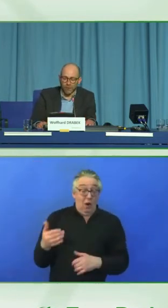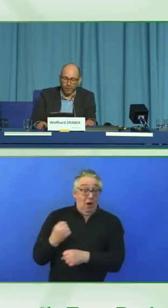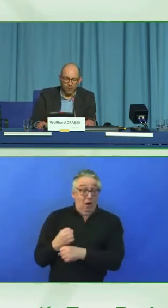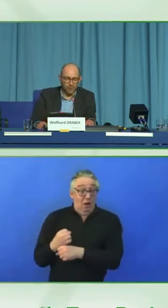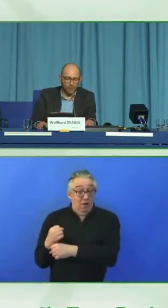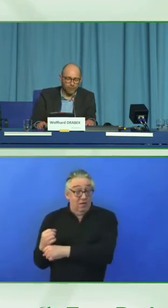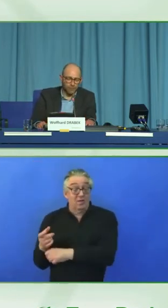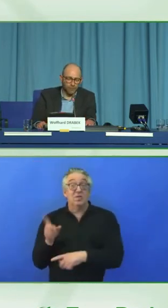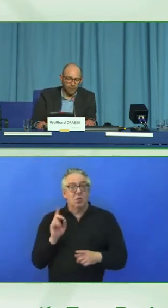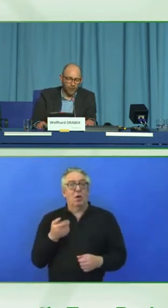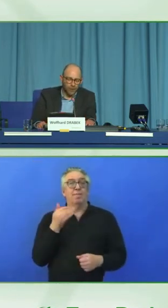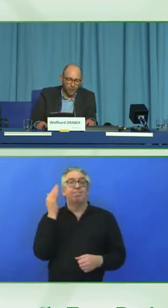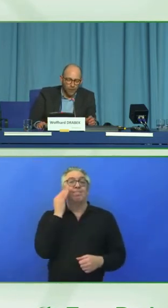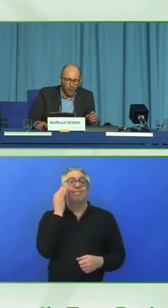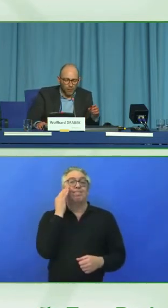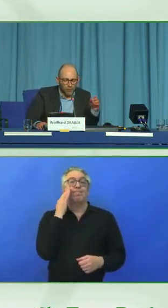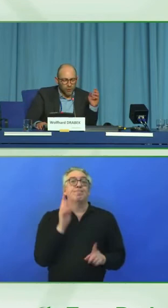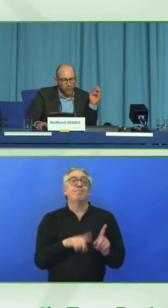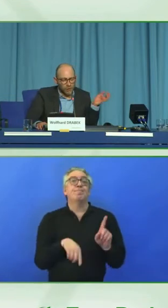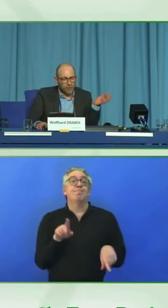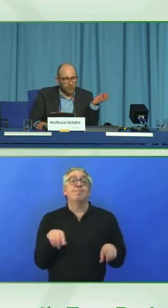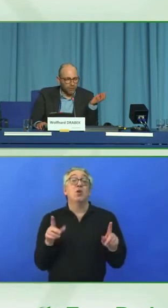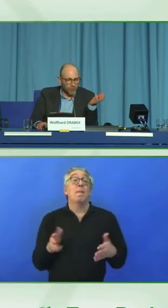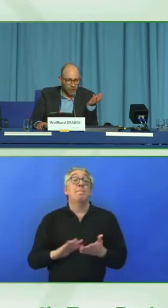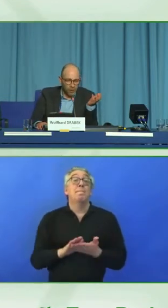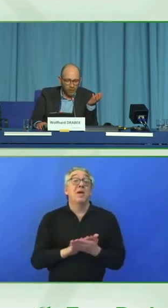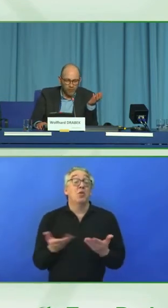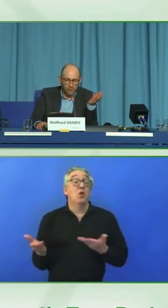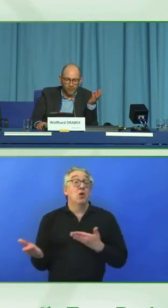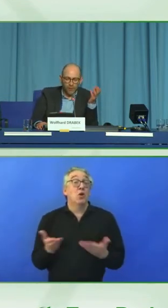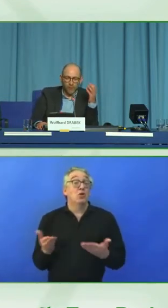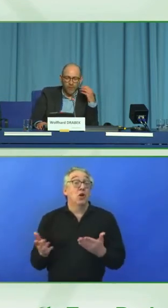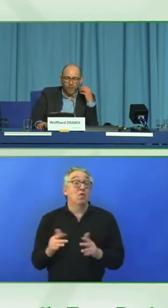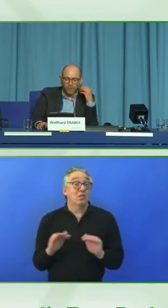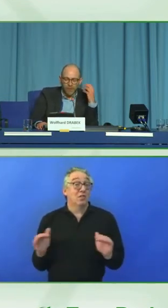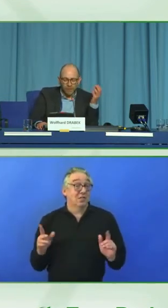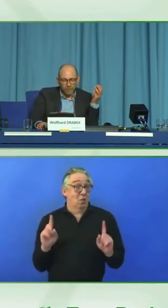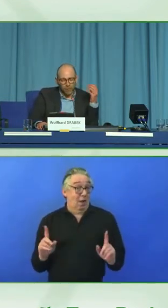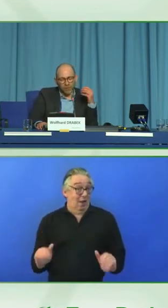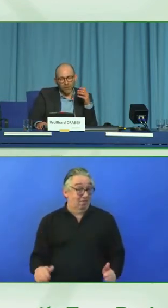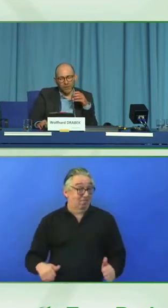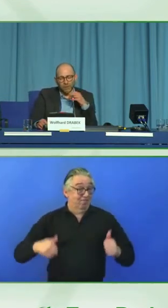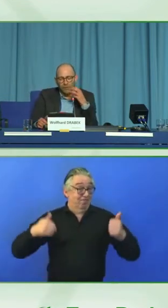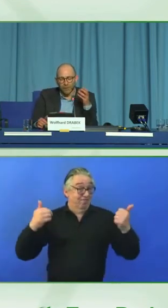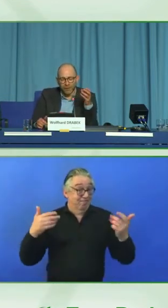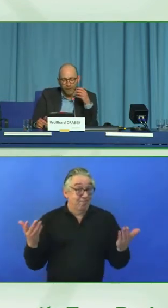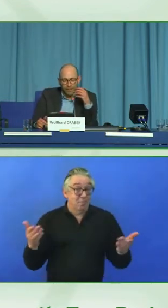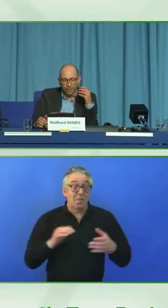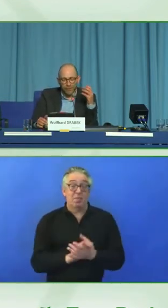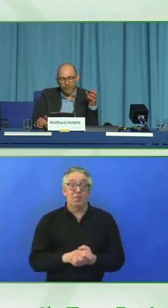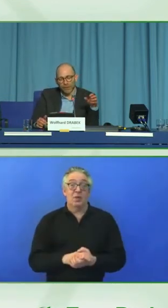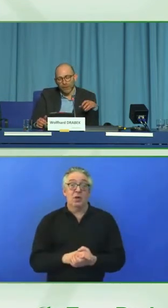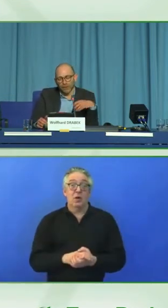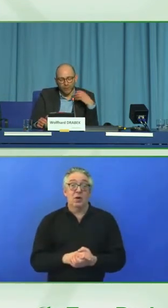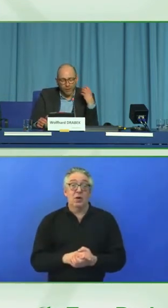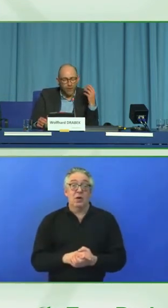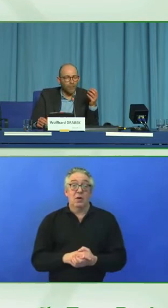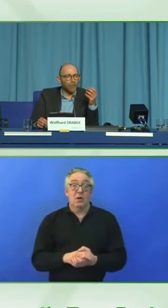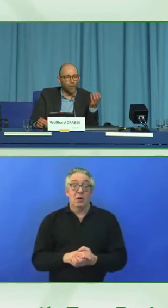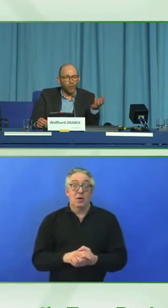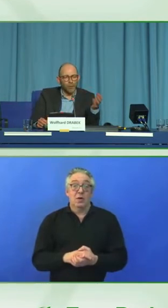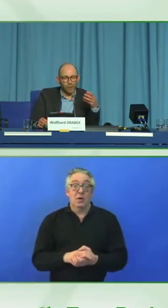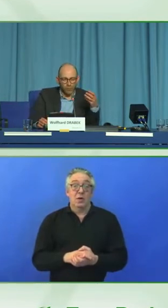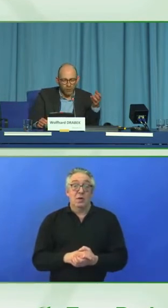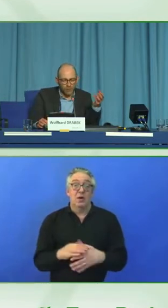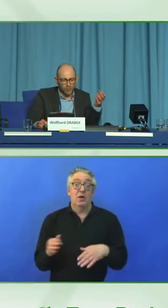customers. During a certification, business processes will be adapted to